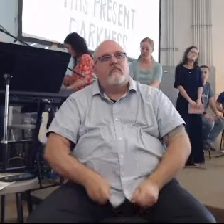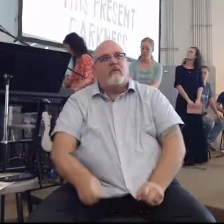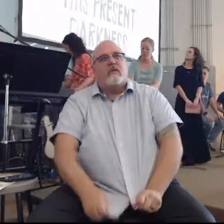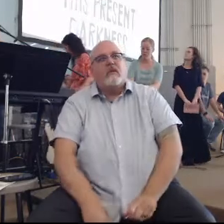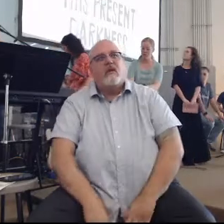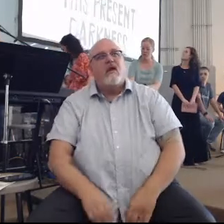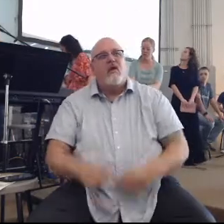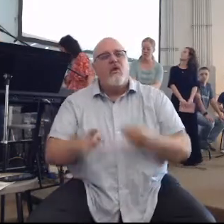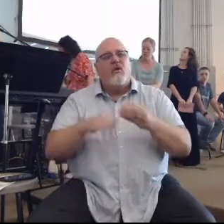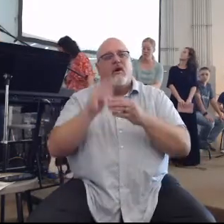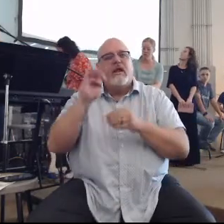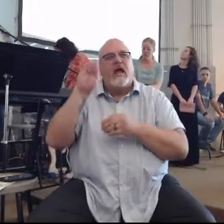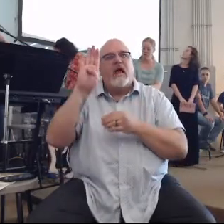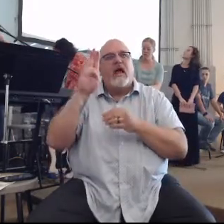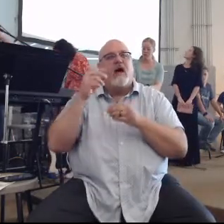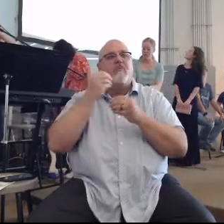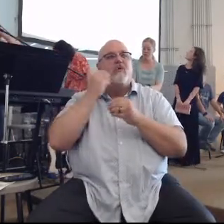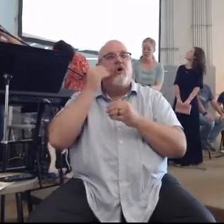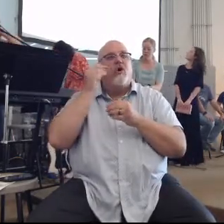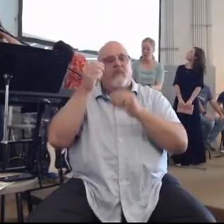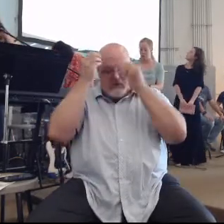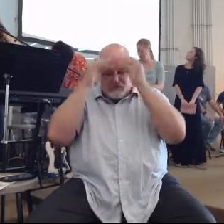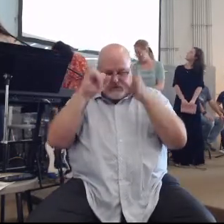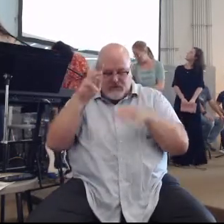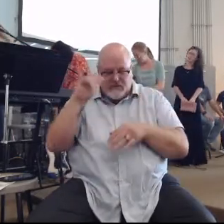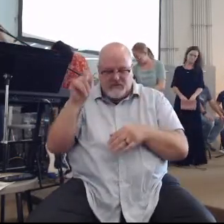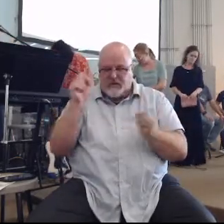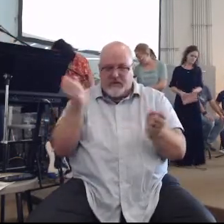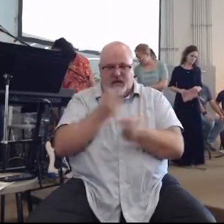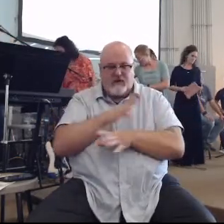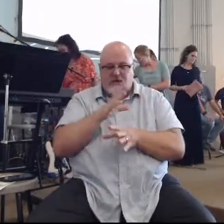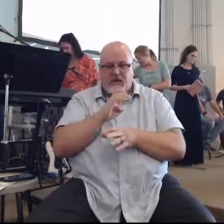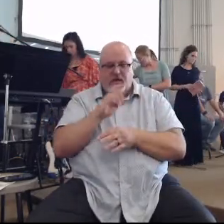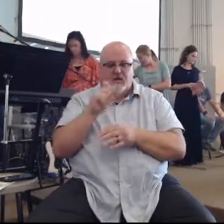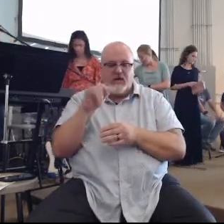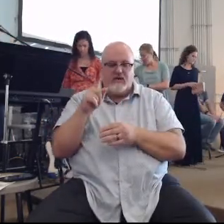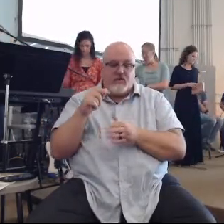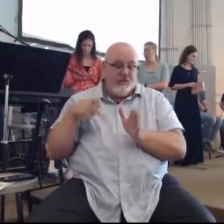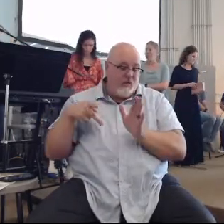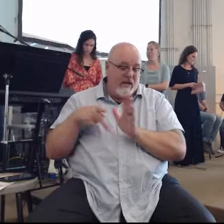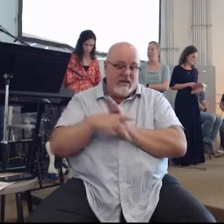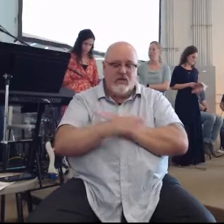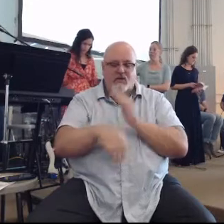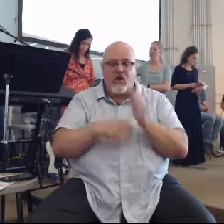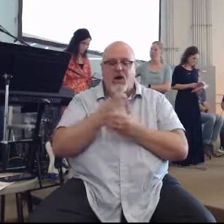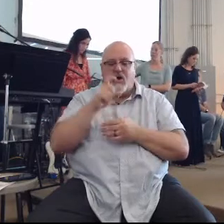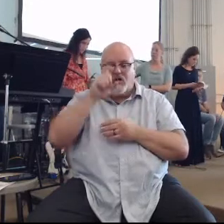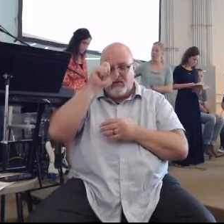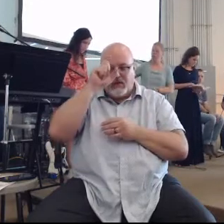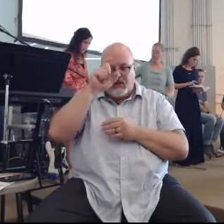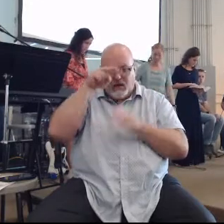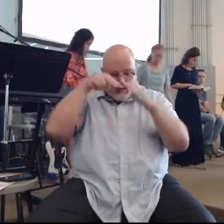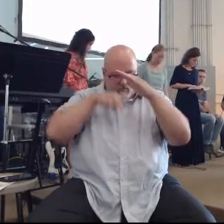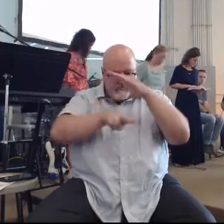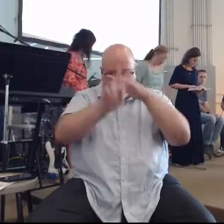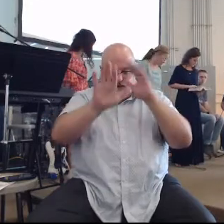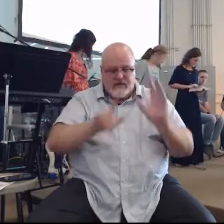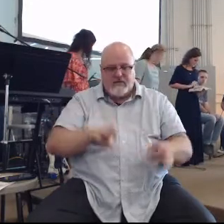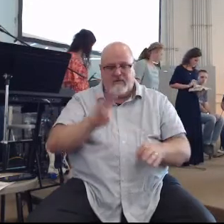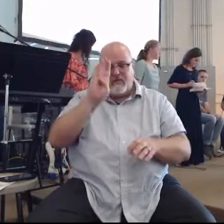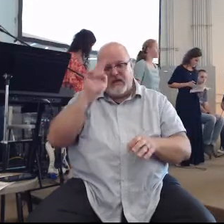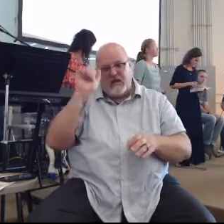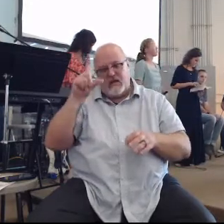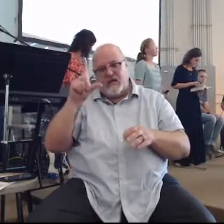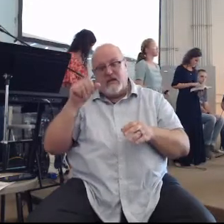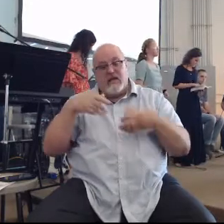When Ahab got home, he told Jezebel everything Elijah had done, including the way he had killed all the prophets of Baal. So Jezebel sent this message